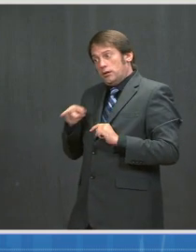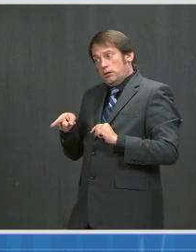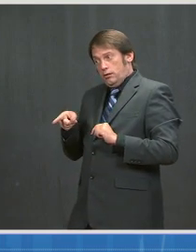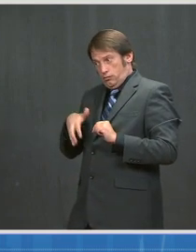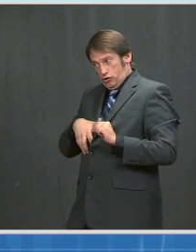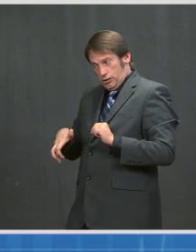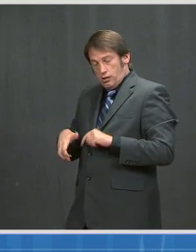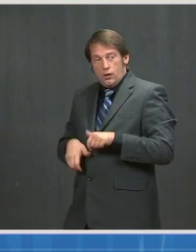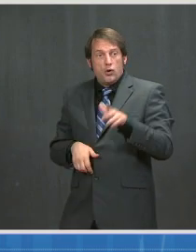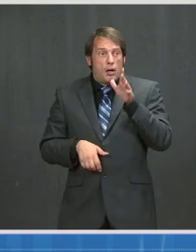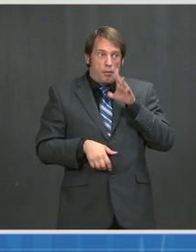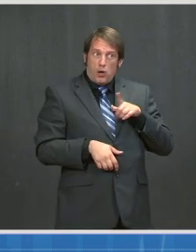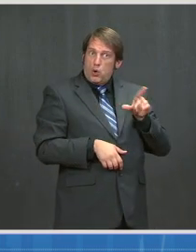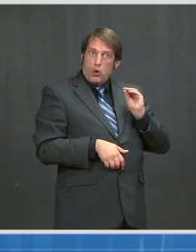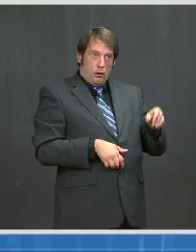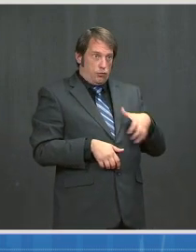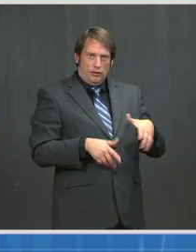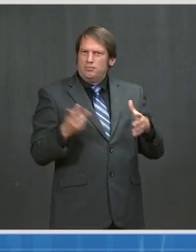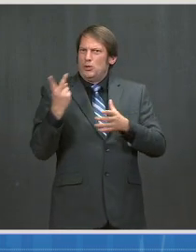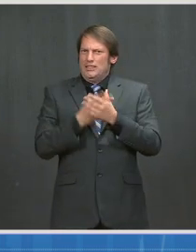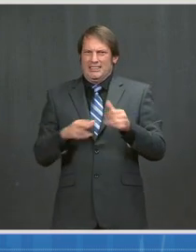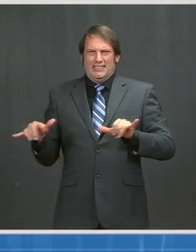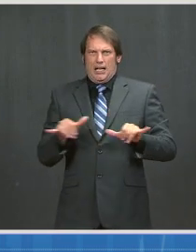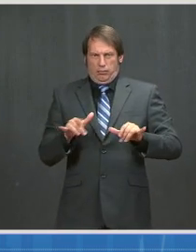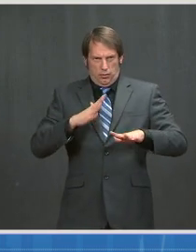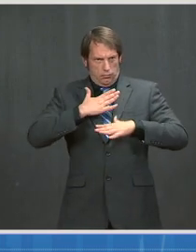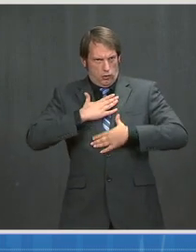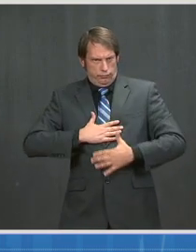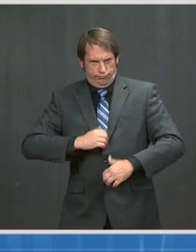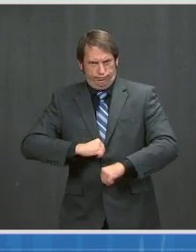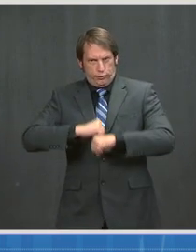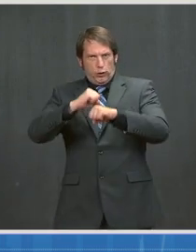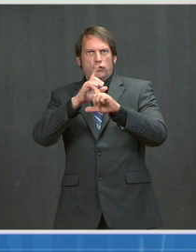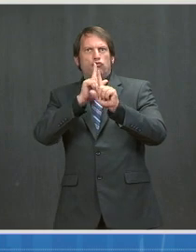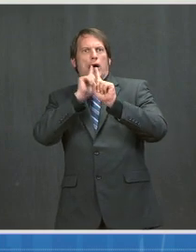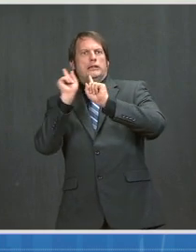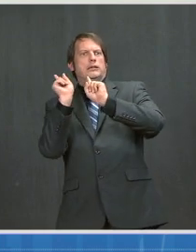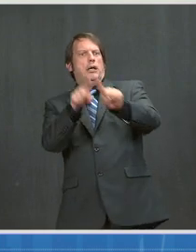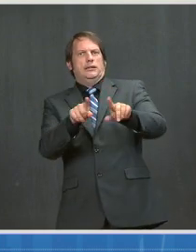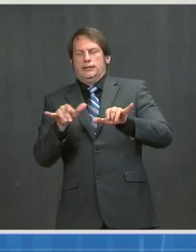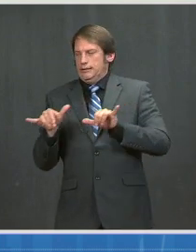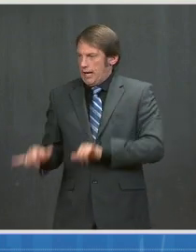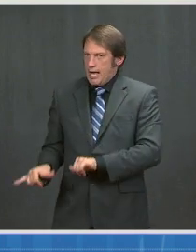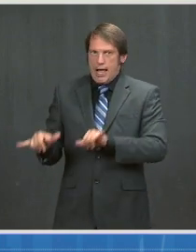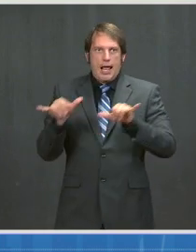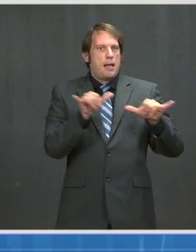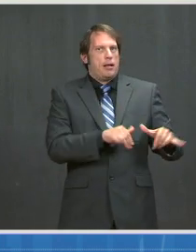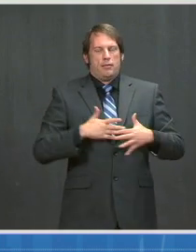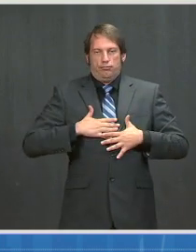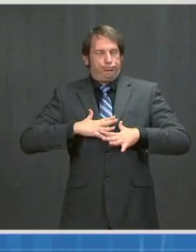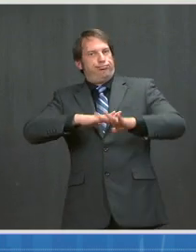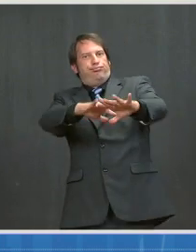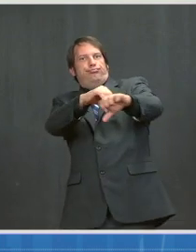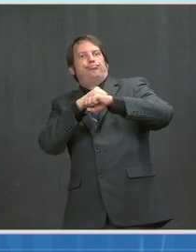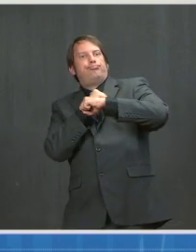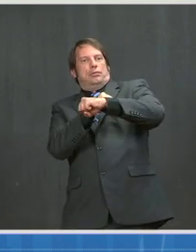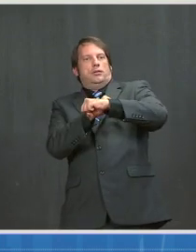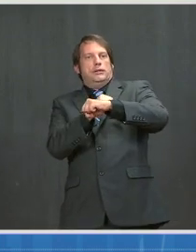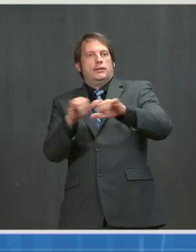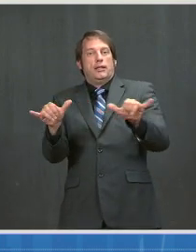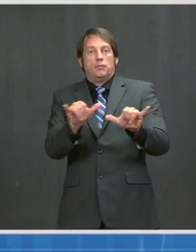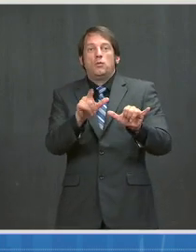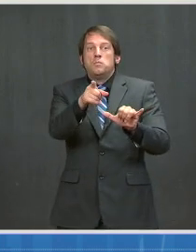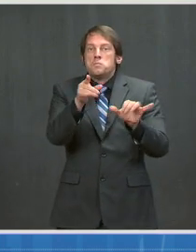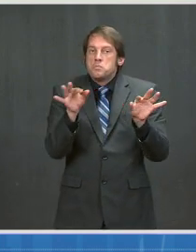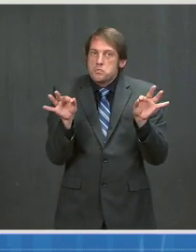only was the immunogenicity, but the reactogenicity was similar. And importantly, and very favorably, there was